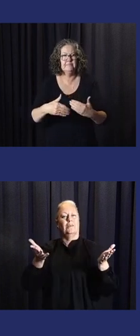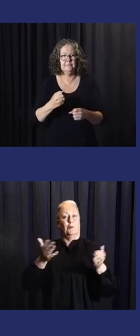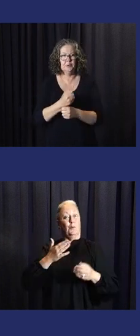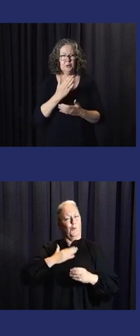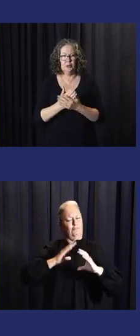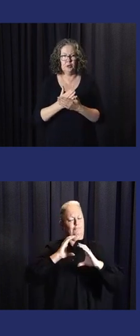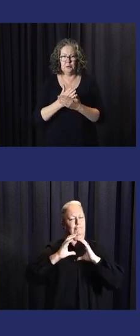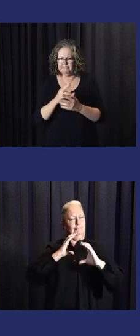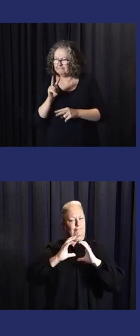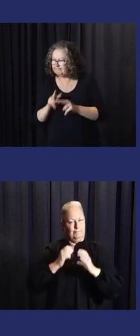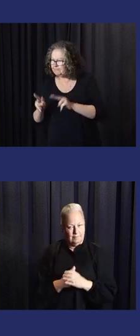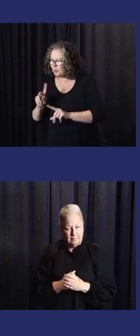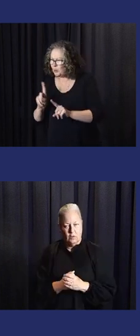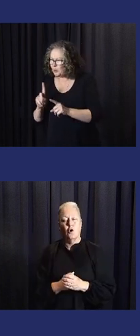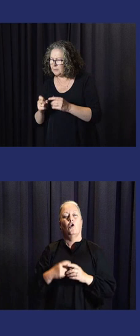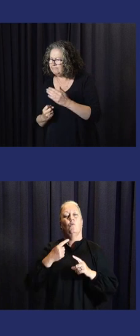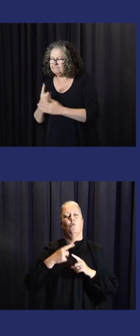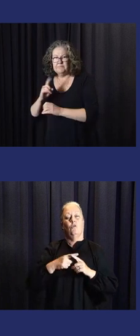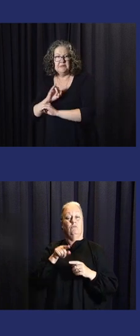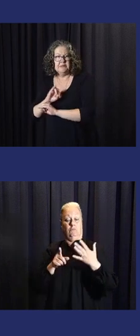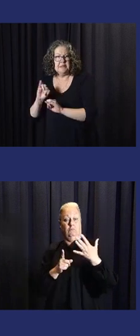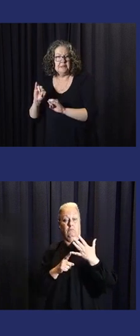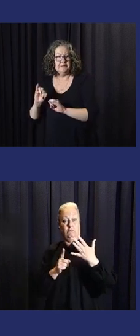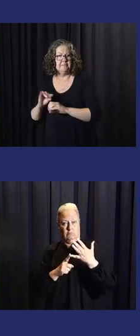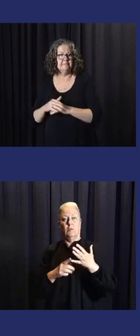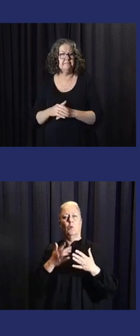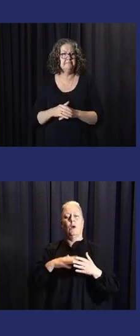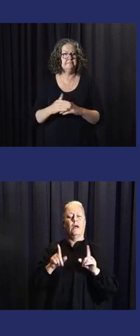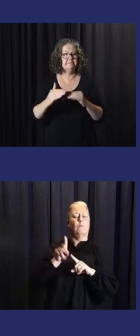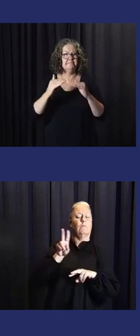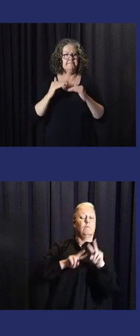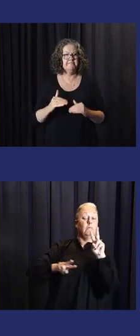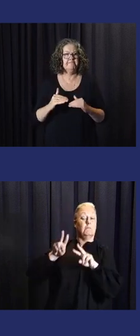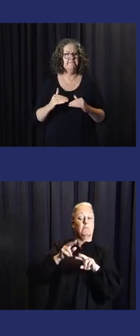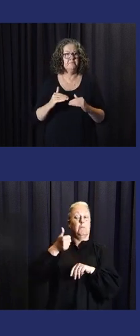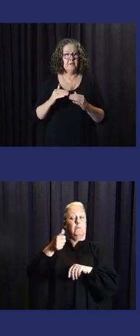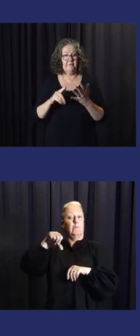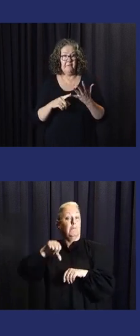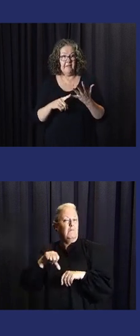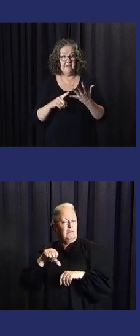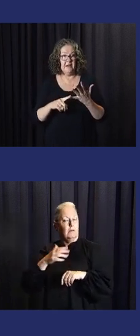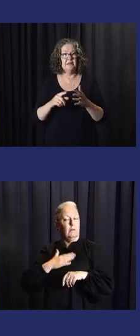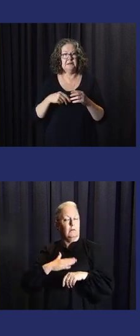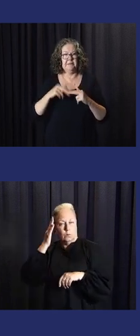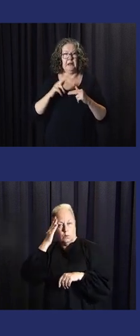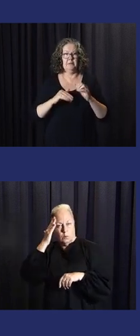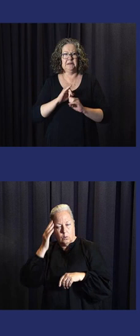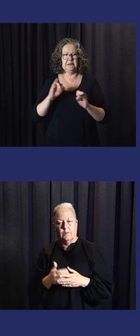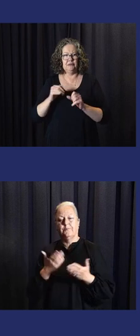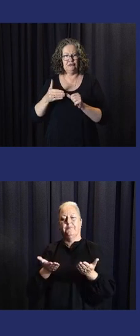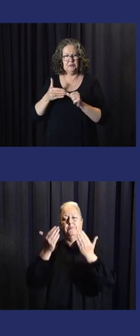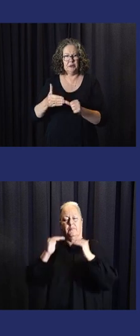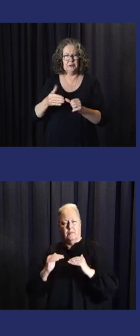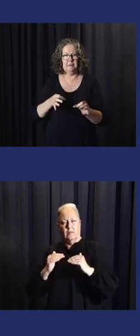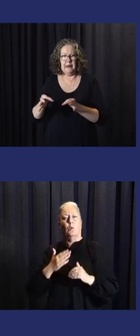proactively and best evaluate the disaster situation. And the fifth one is the develop the disaster response plan